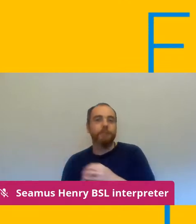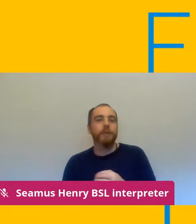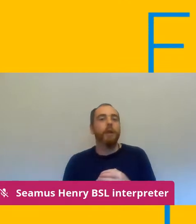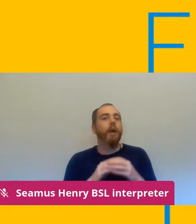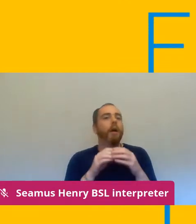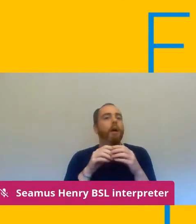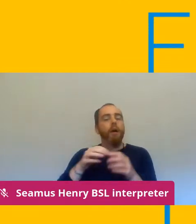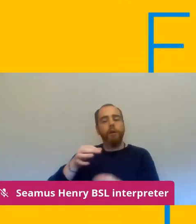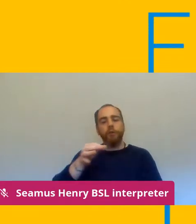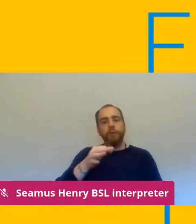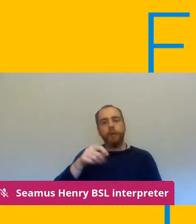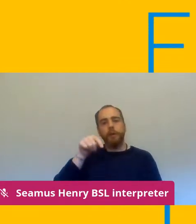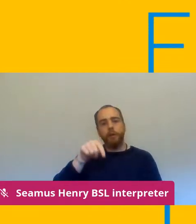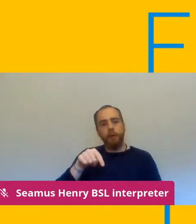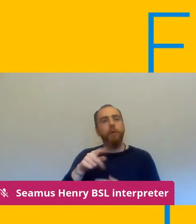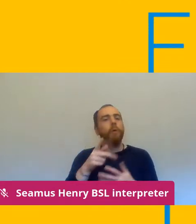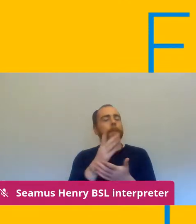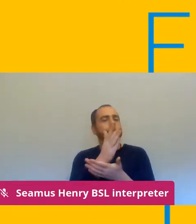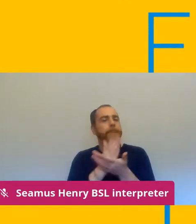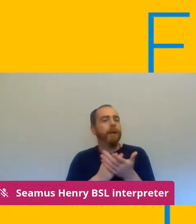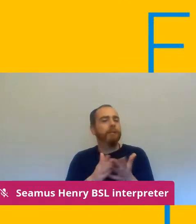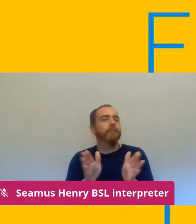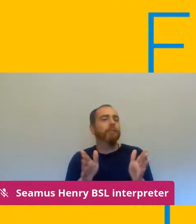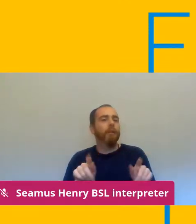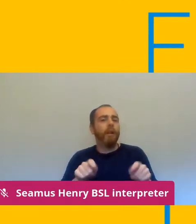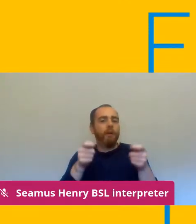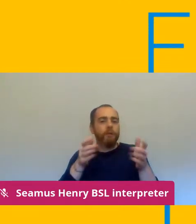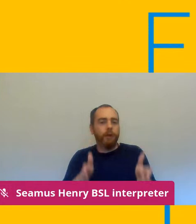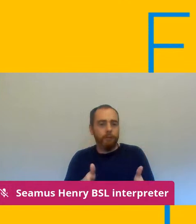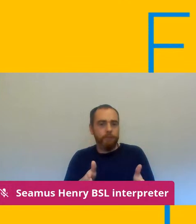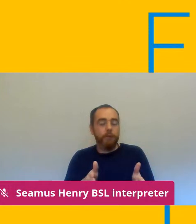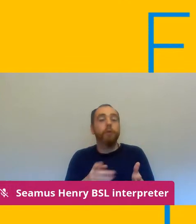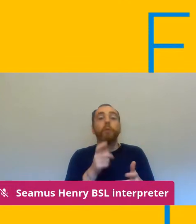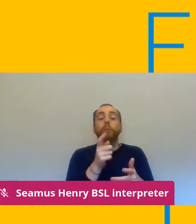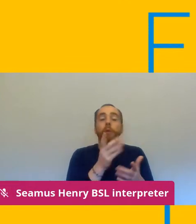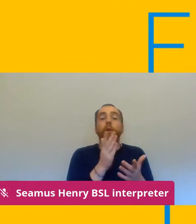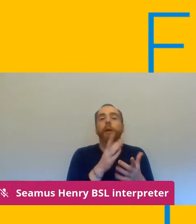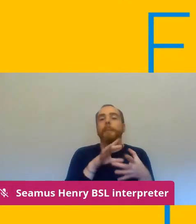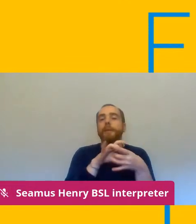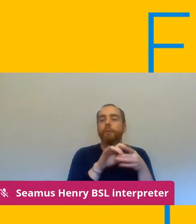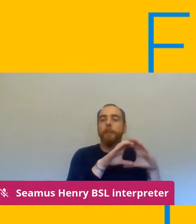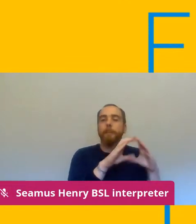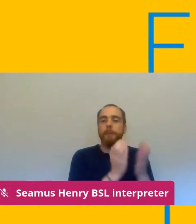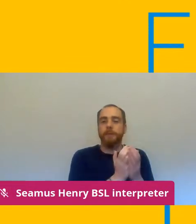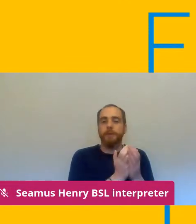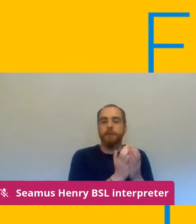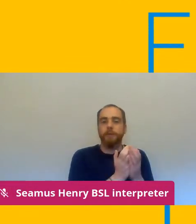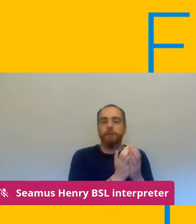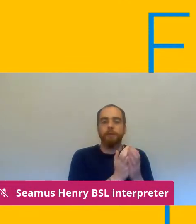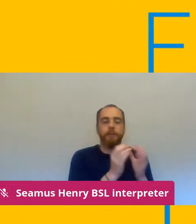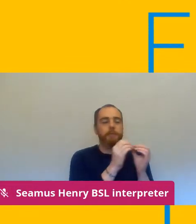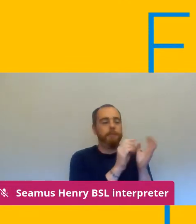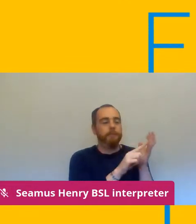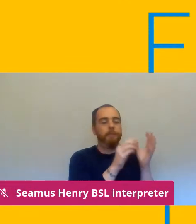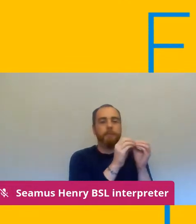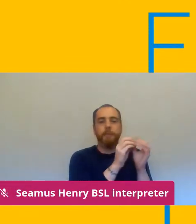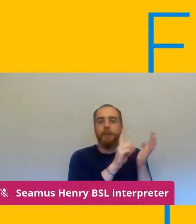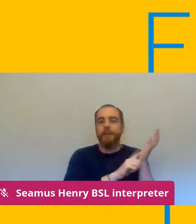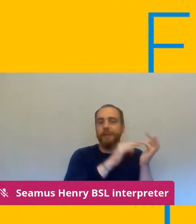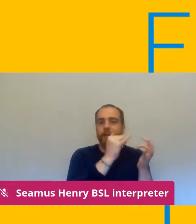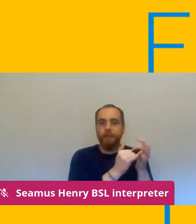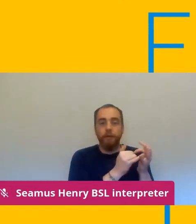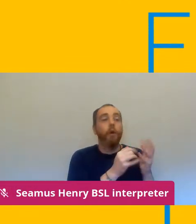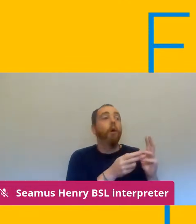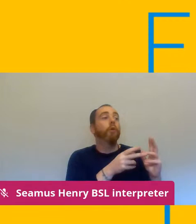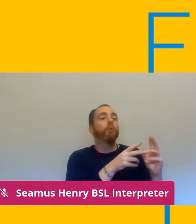we're in bubbles and it's only the affected bubbles that are being closed down we have in my in the area